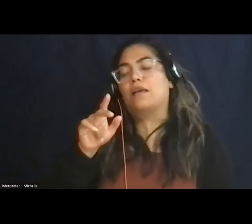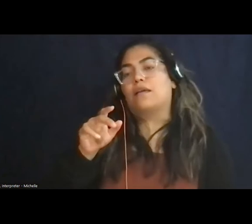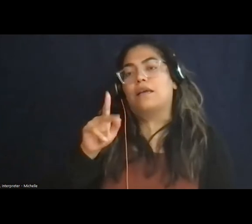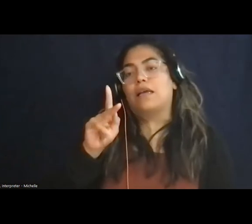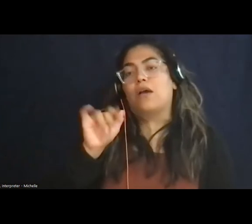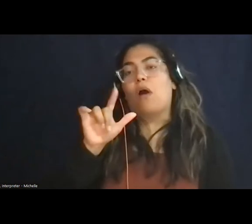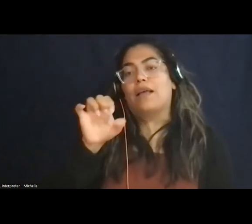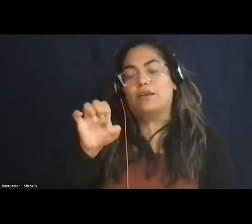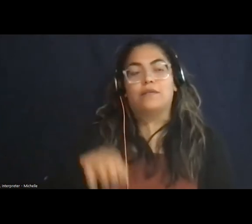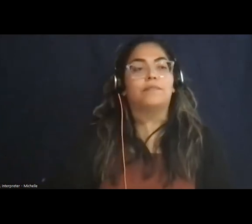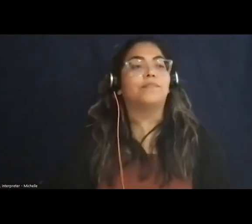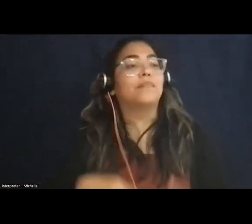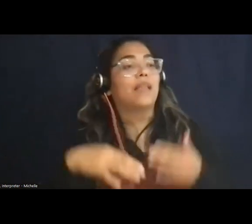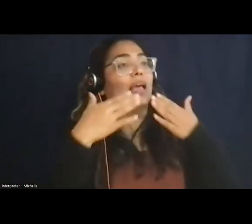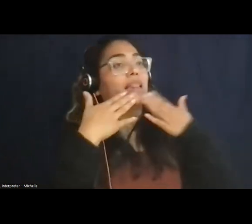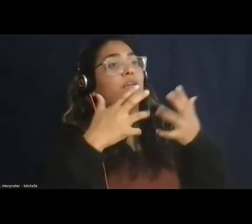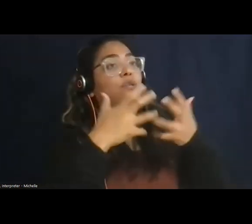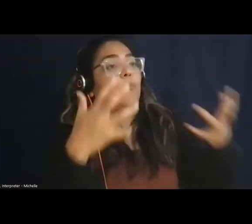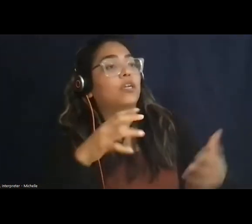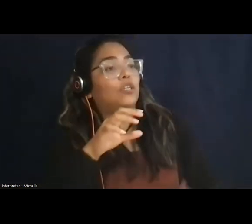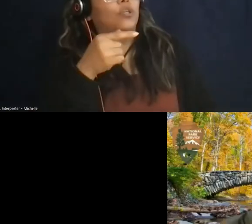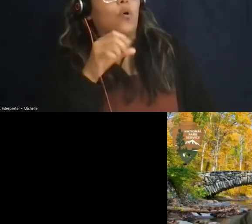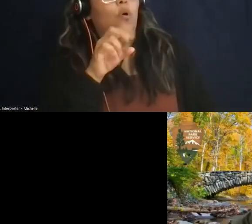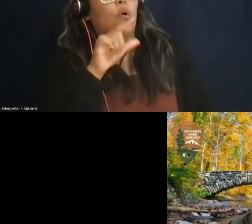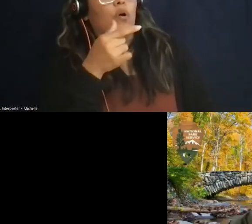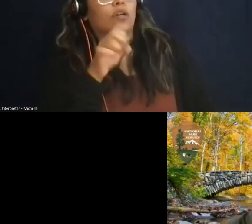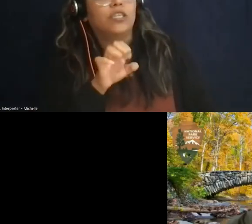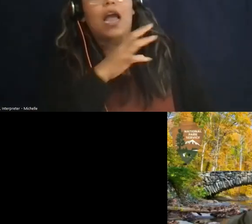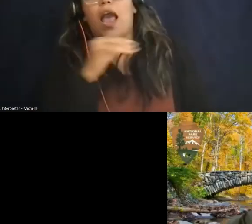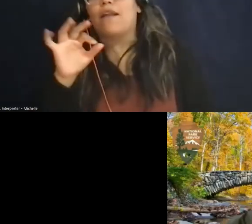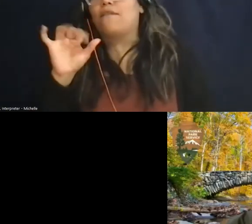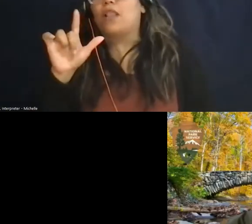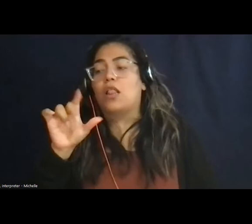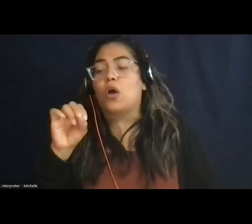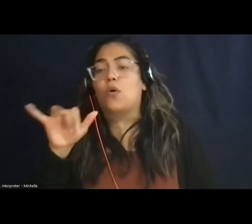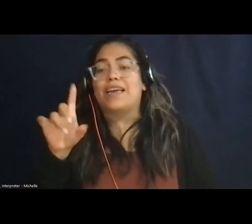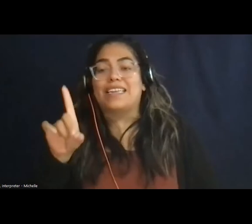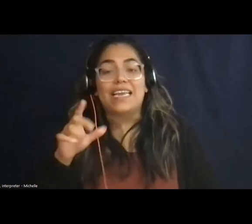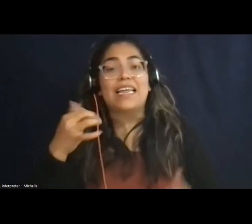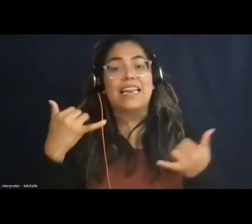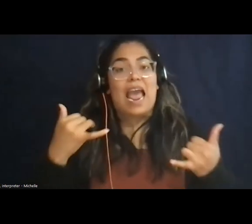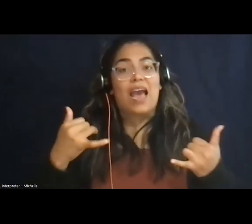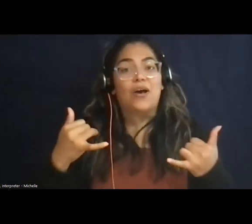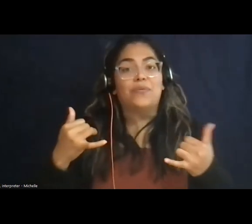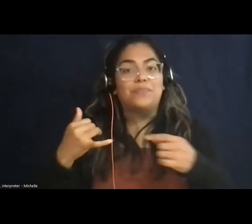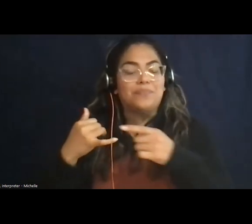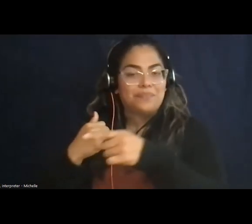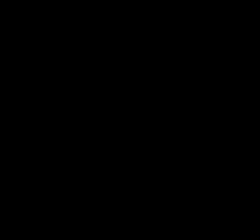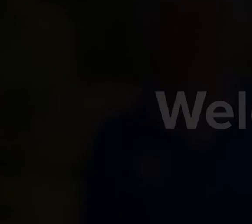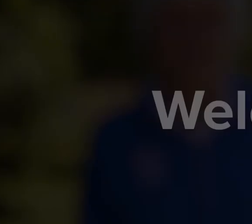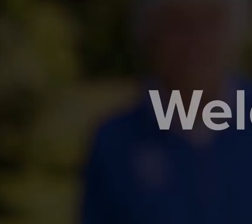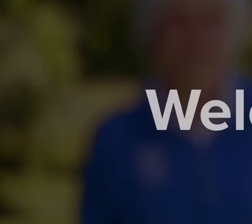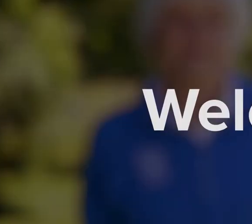Thank you so much, George and Floyd. And speaking of SCA's founder, Liz Putnam, we will now play a special